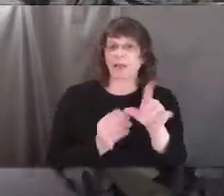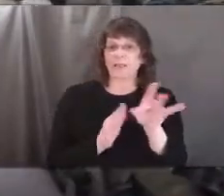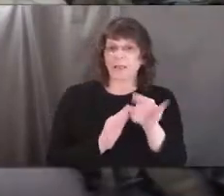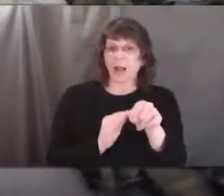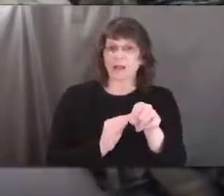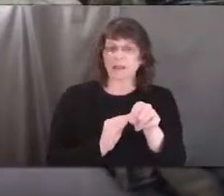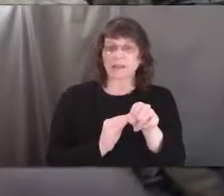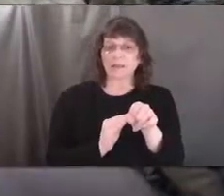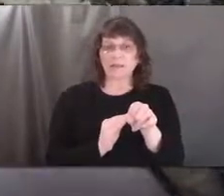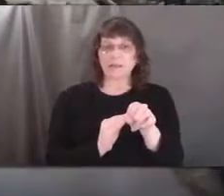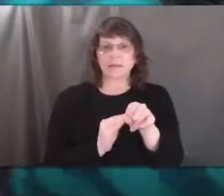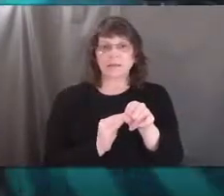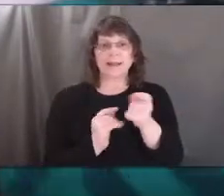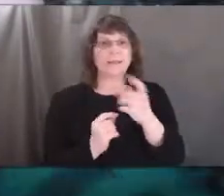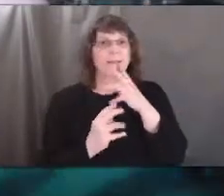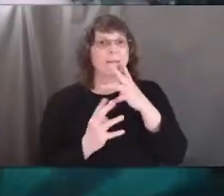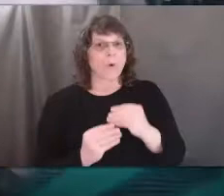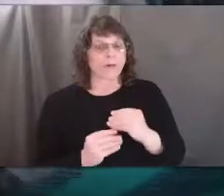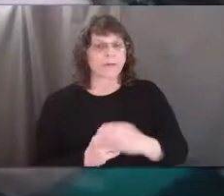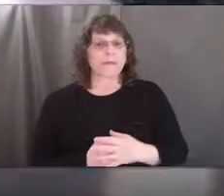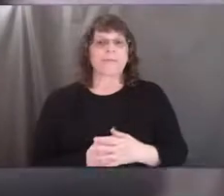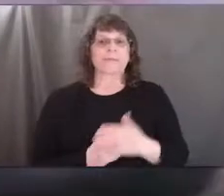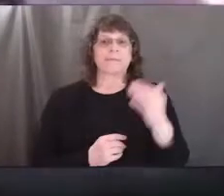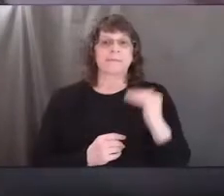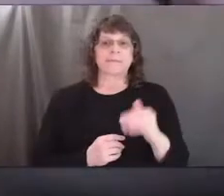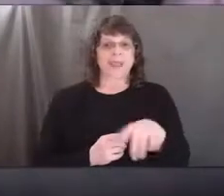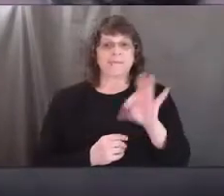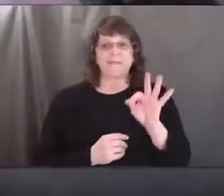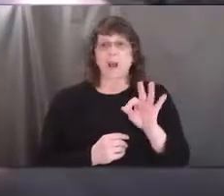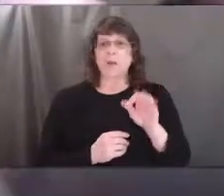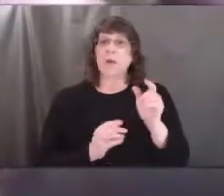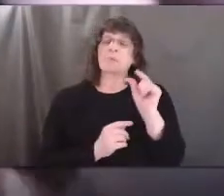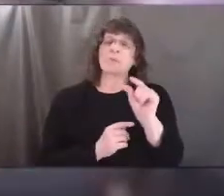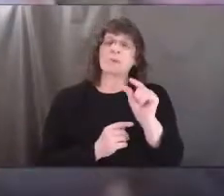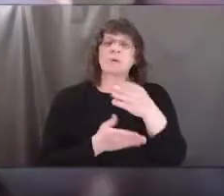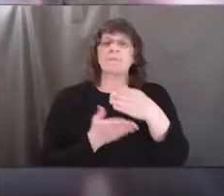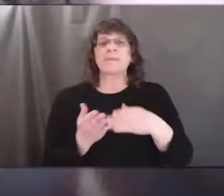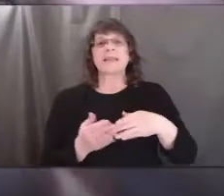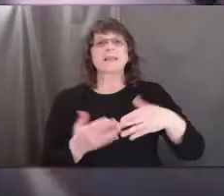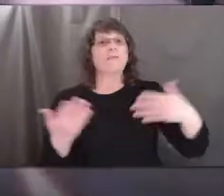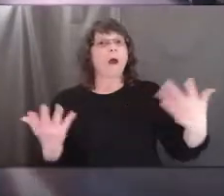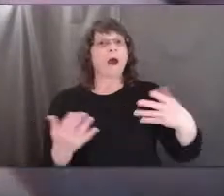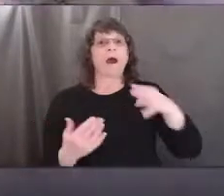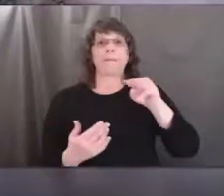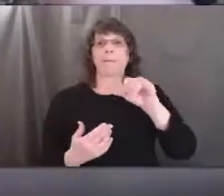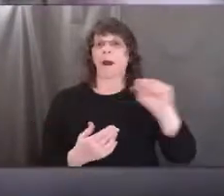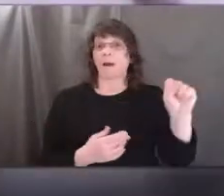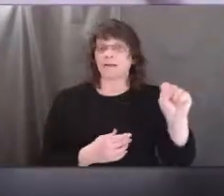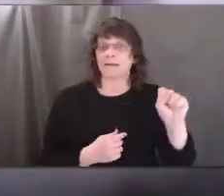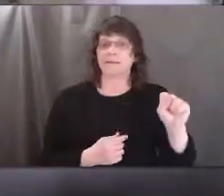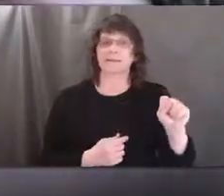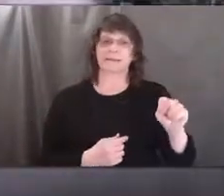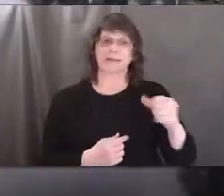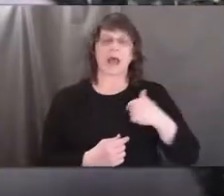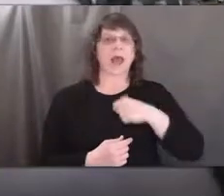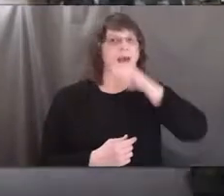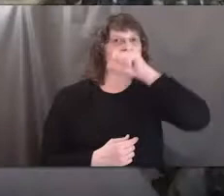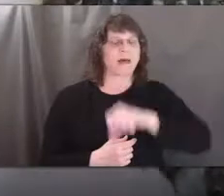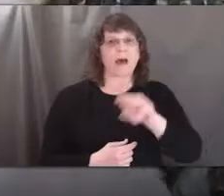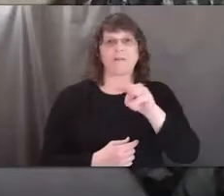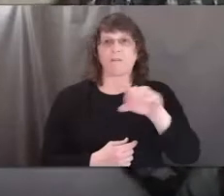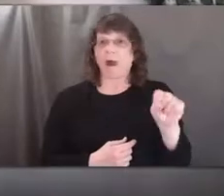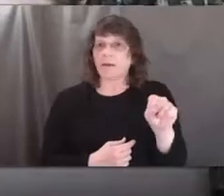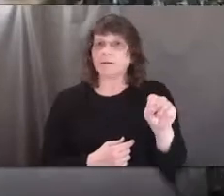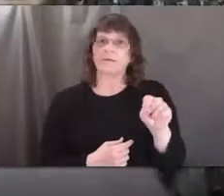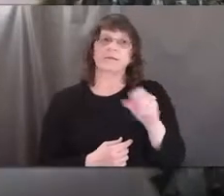there. It's slightly moist. Here I found a tiny baby piece of moss. I love moss.